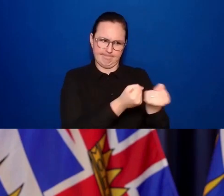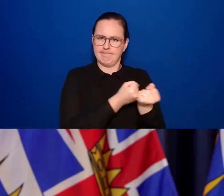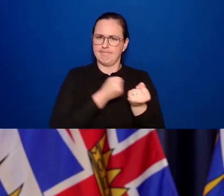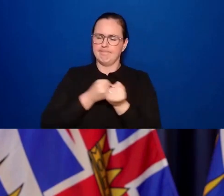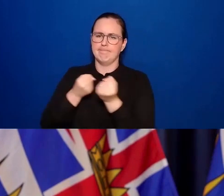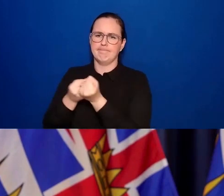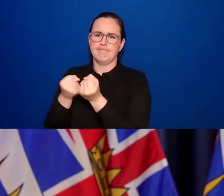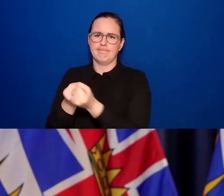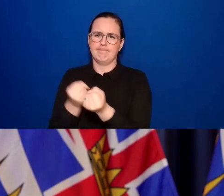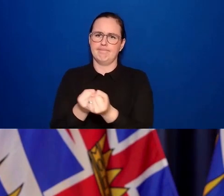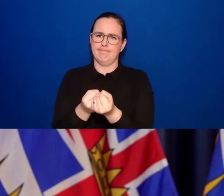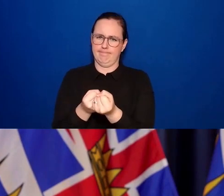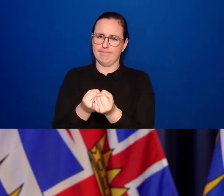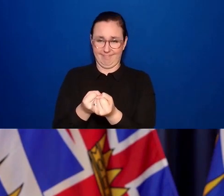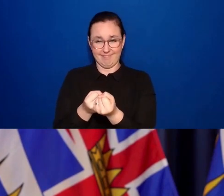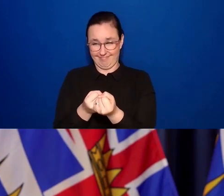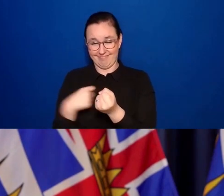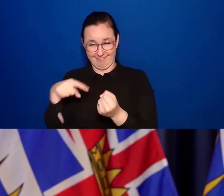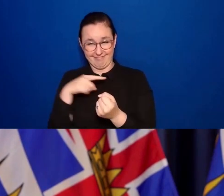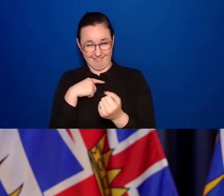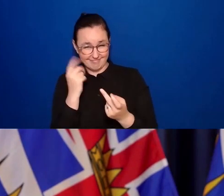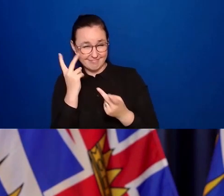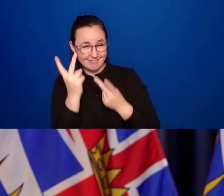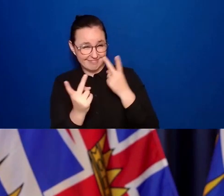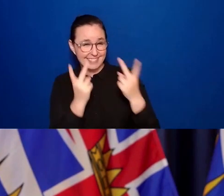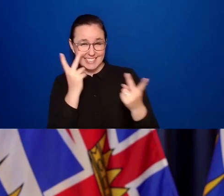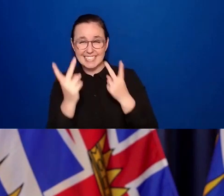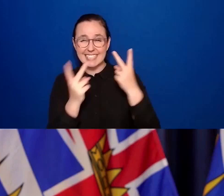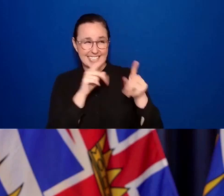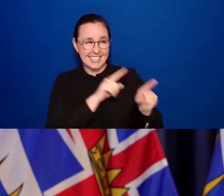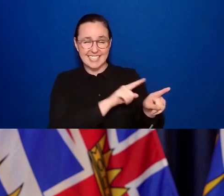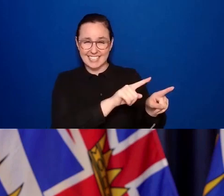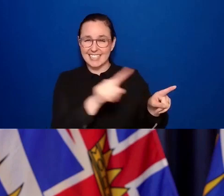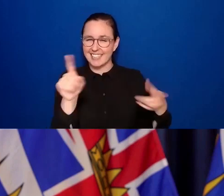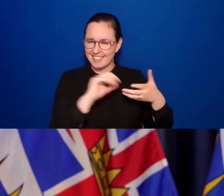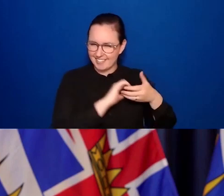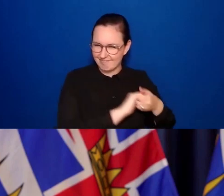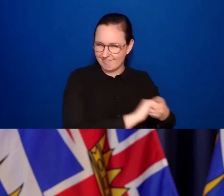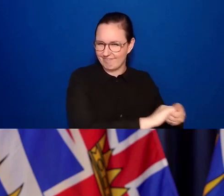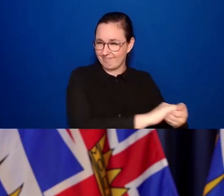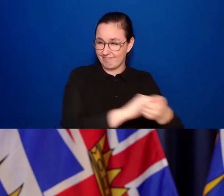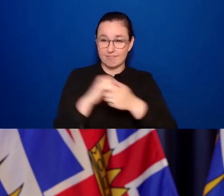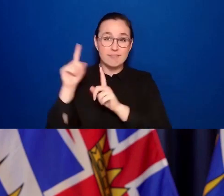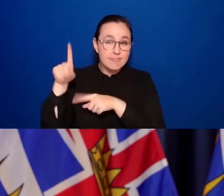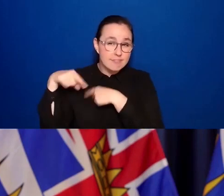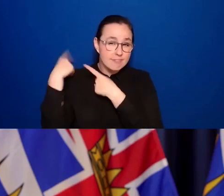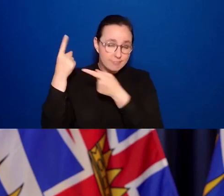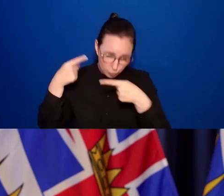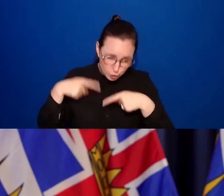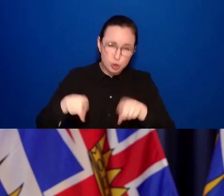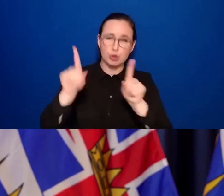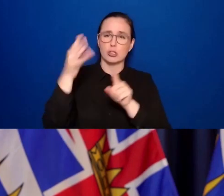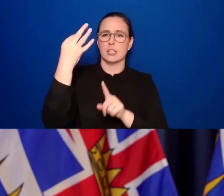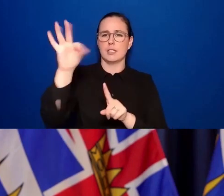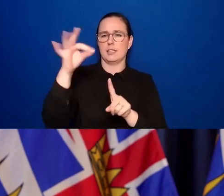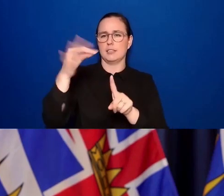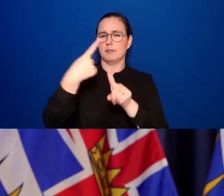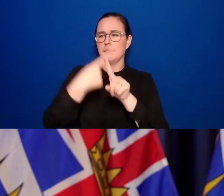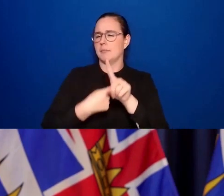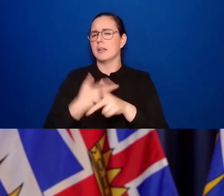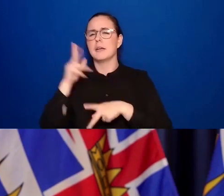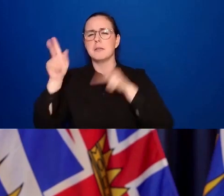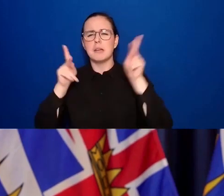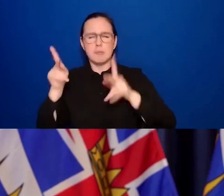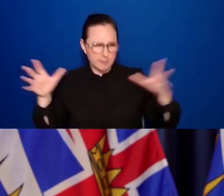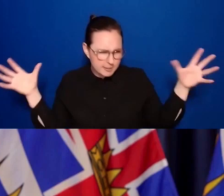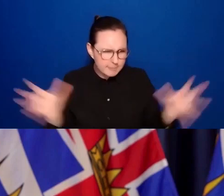that I've seen at play during the pandemic. People collaborating, coming together, recognizing that not everyone